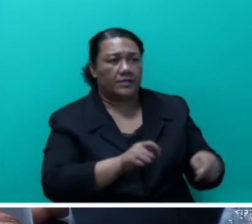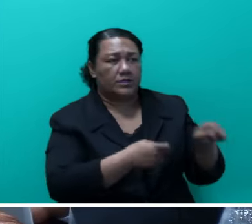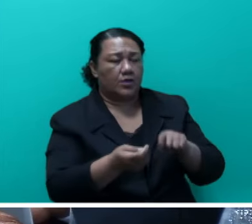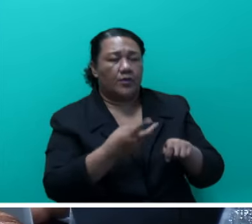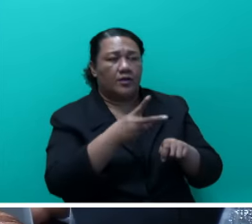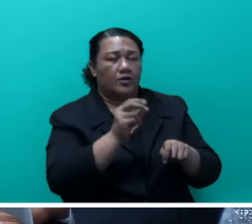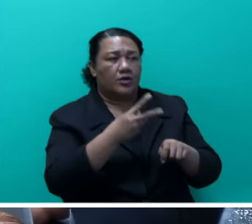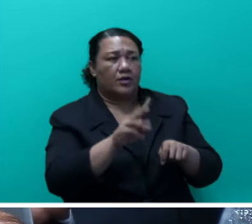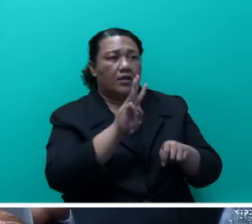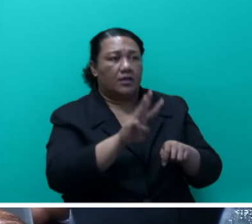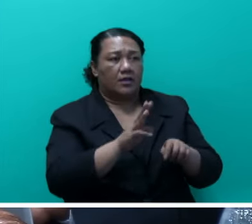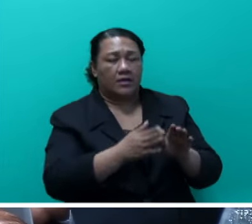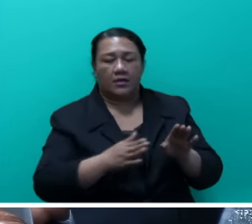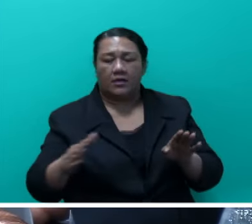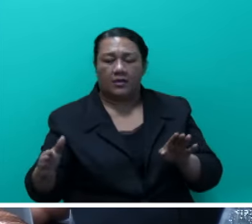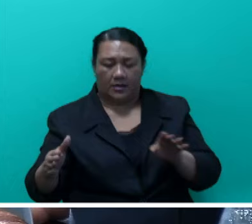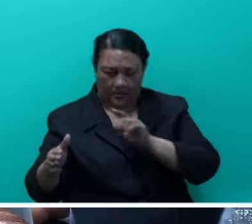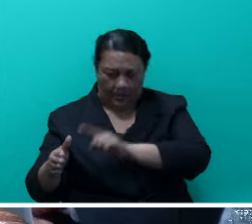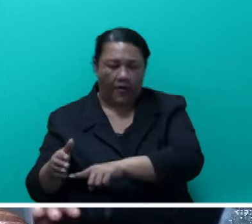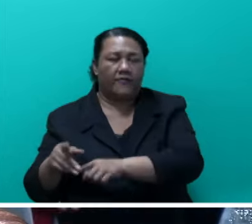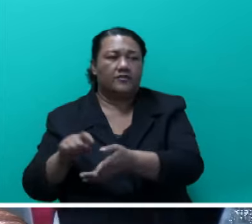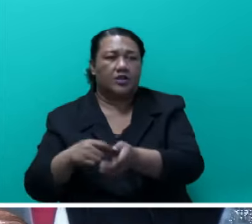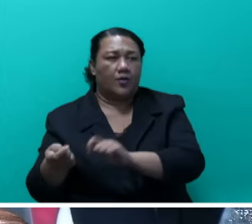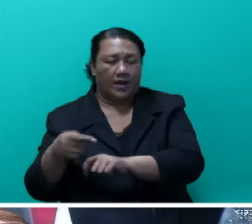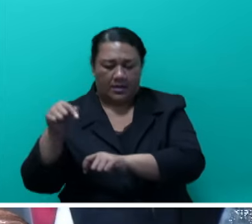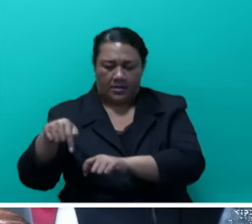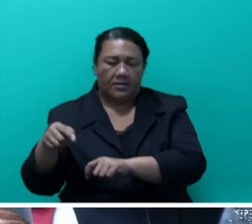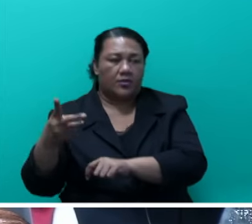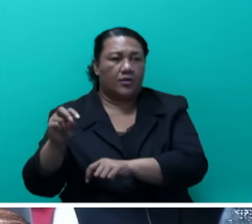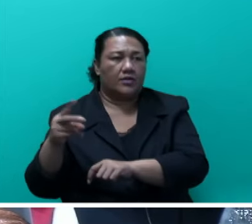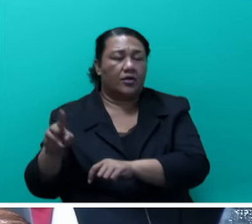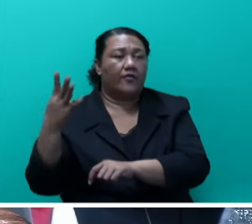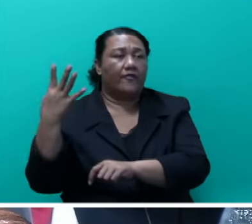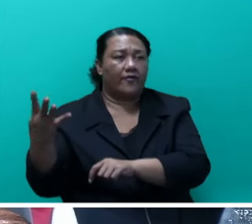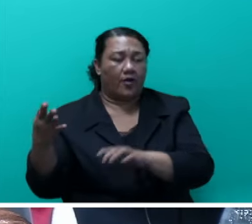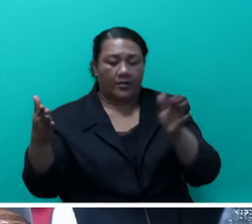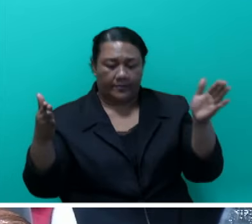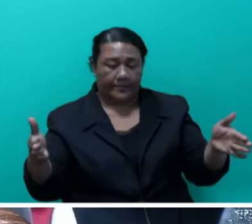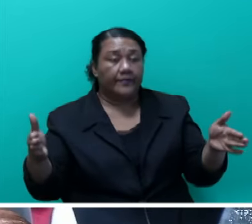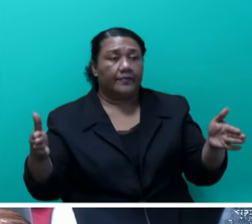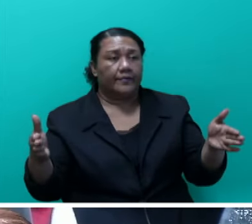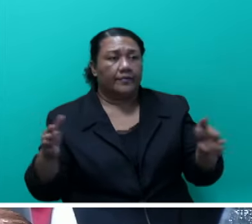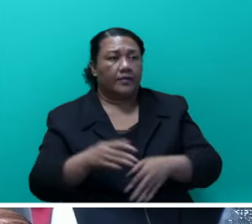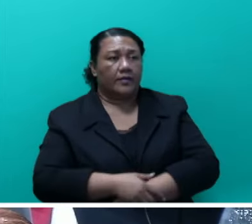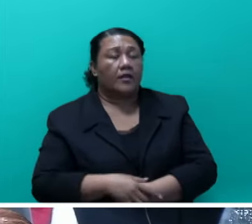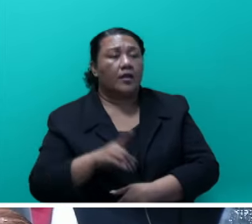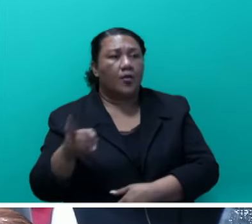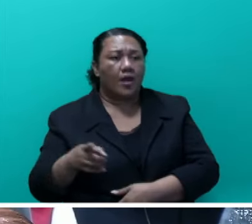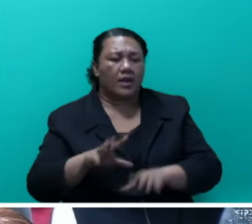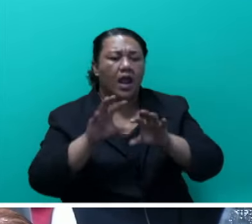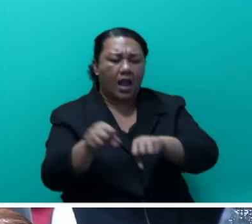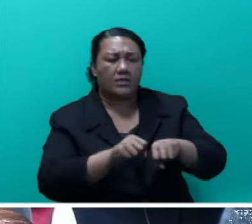to January of this year. The drug has come about because the police have been able to arrest more people.